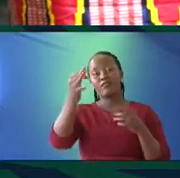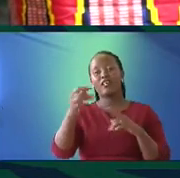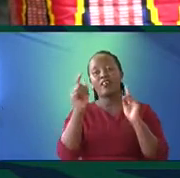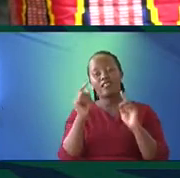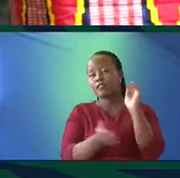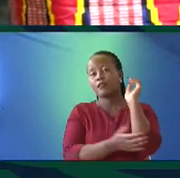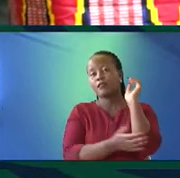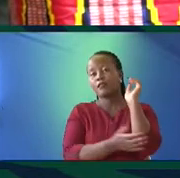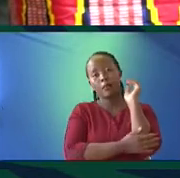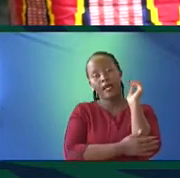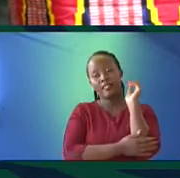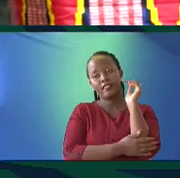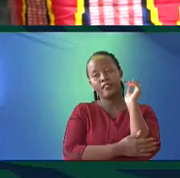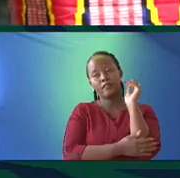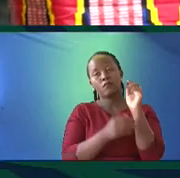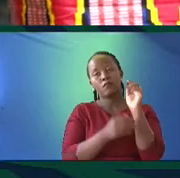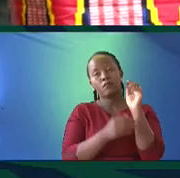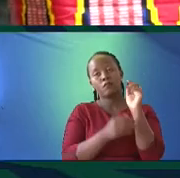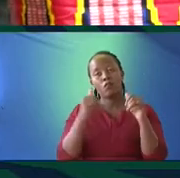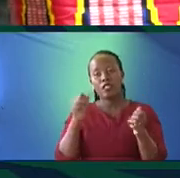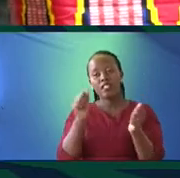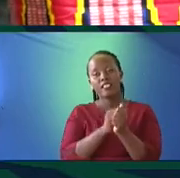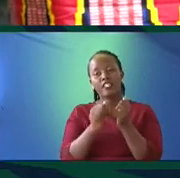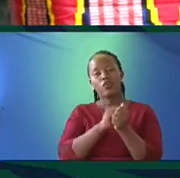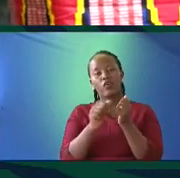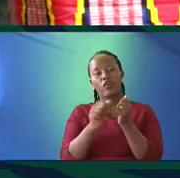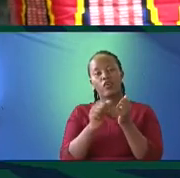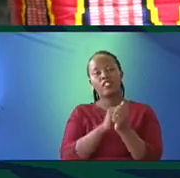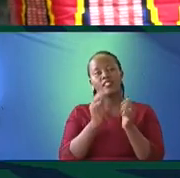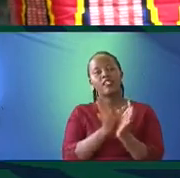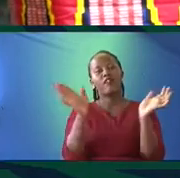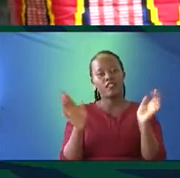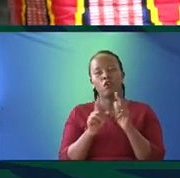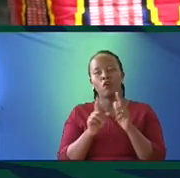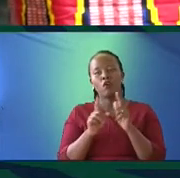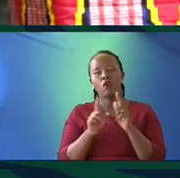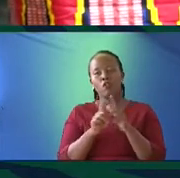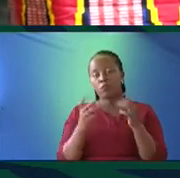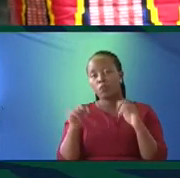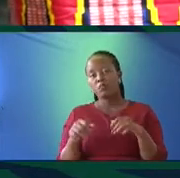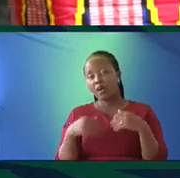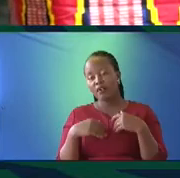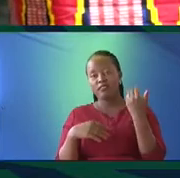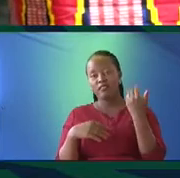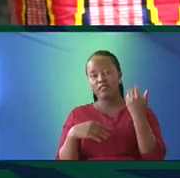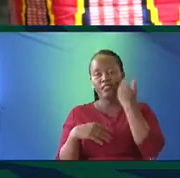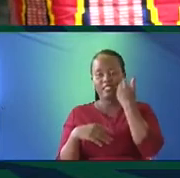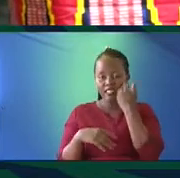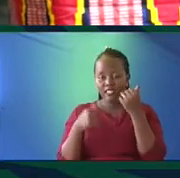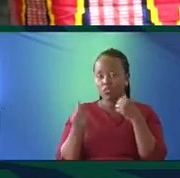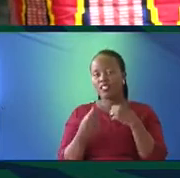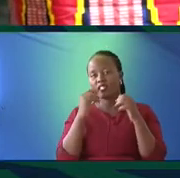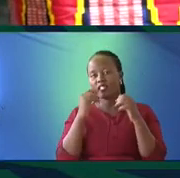as monocultivation that we have been talking about today, which destroys diversity, which brings about new diseases which cannot be treated, which